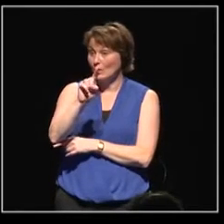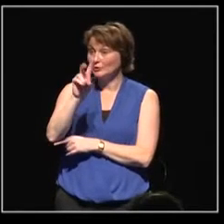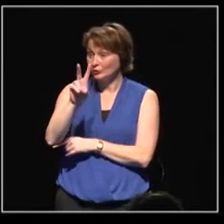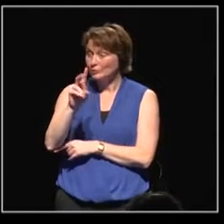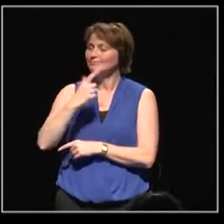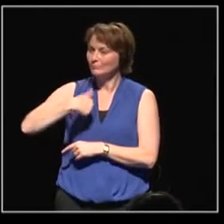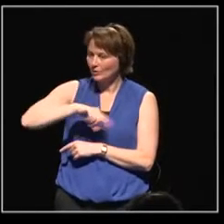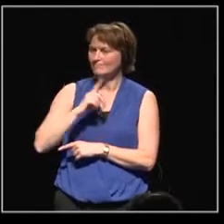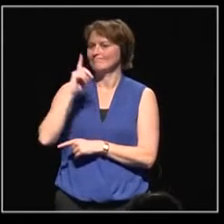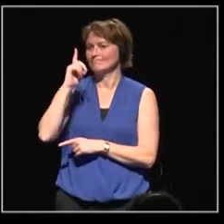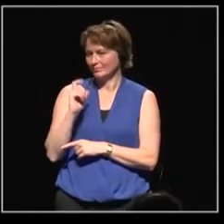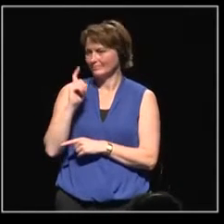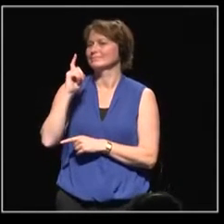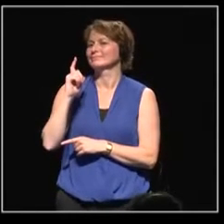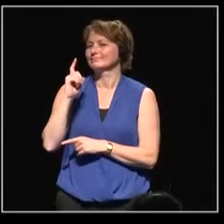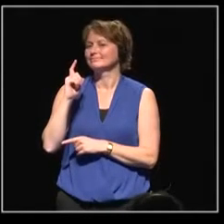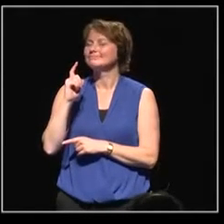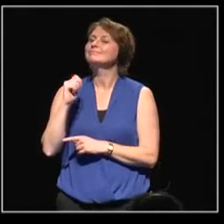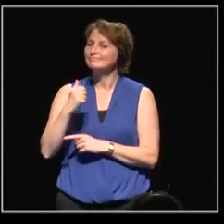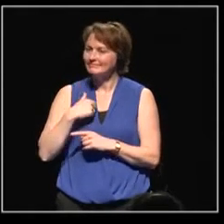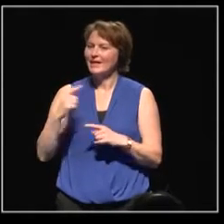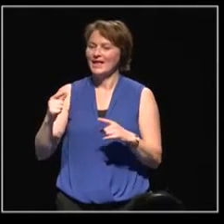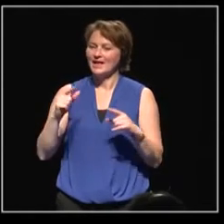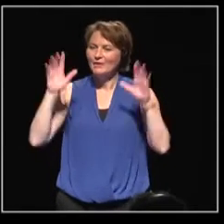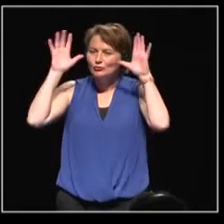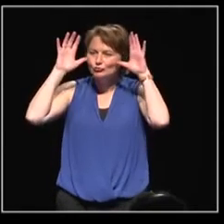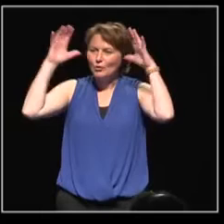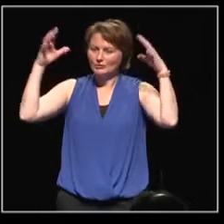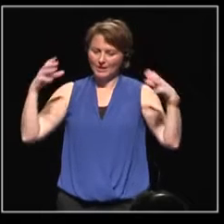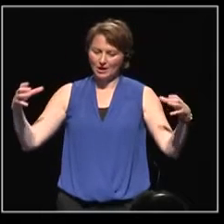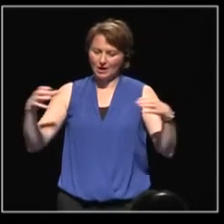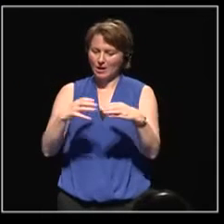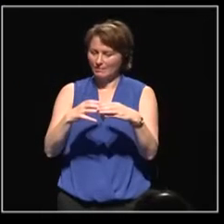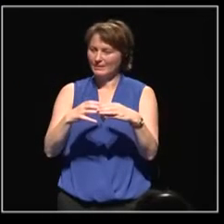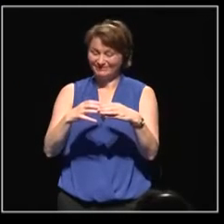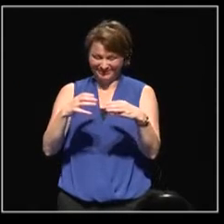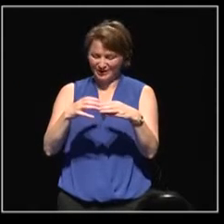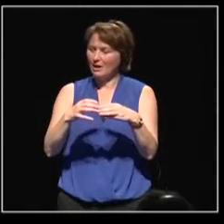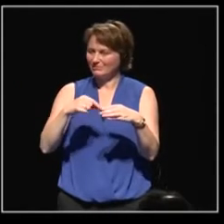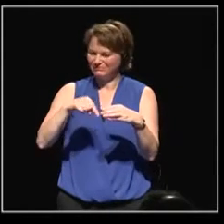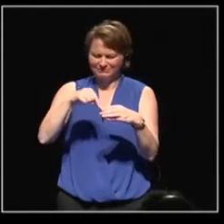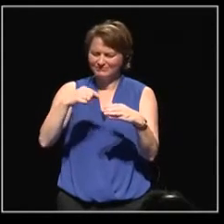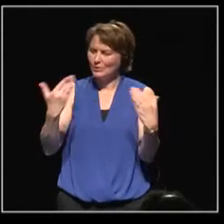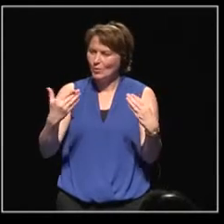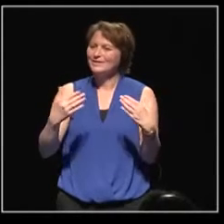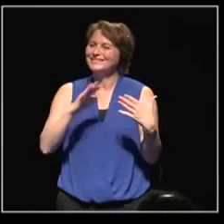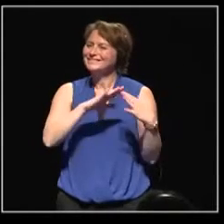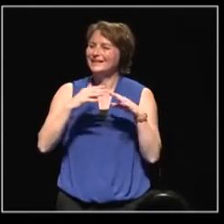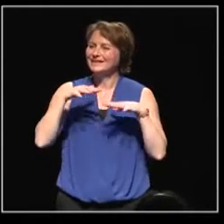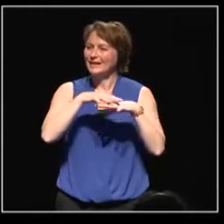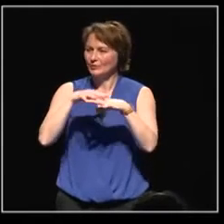through the Strasbourg Club, which is a network of cities created in Strasbourg in